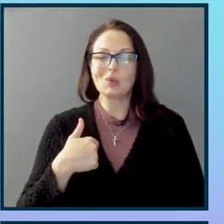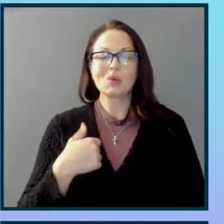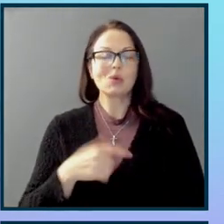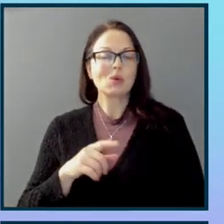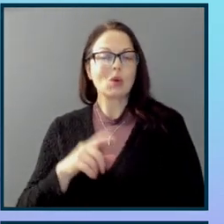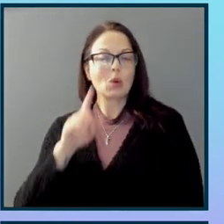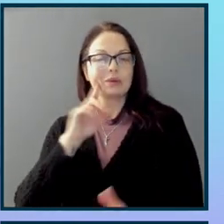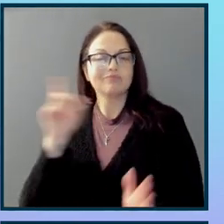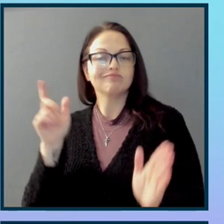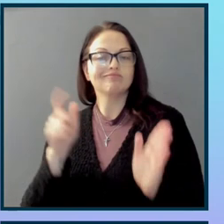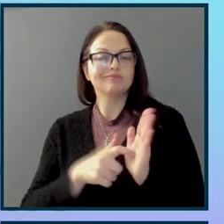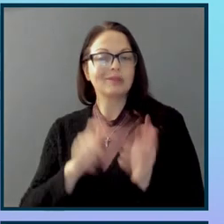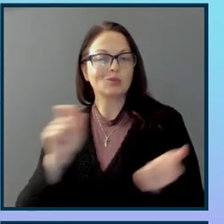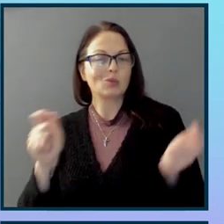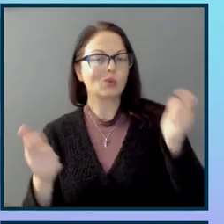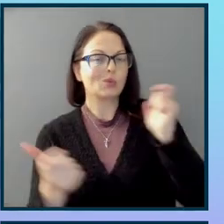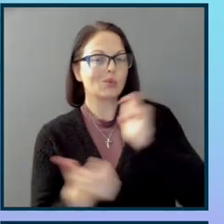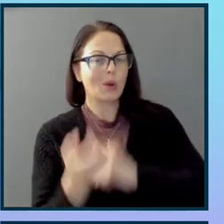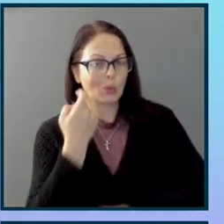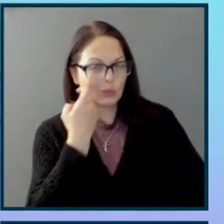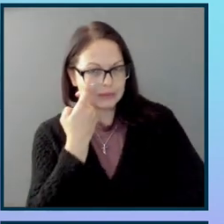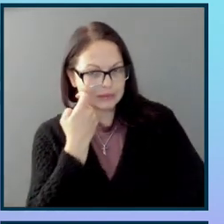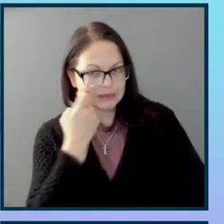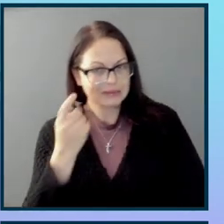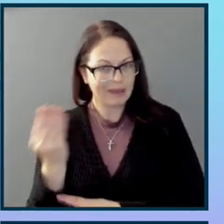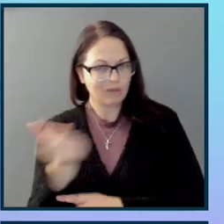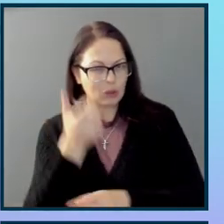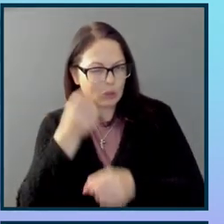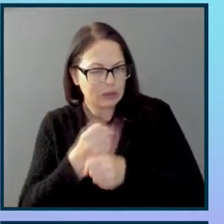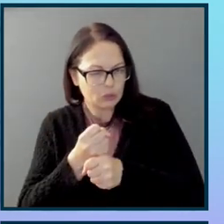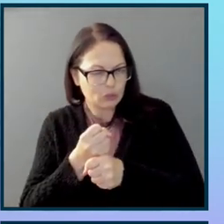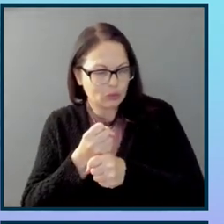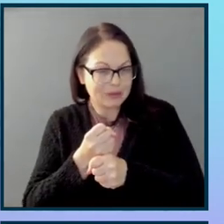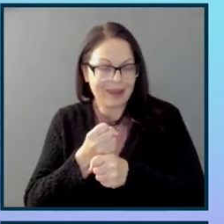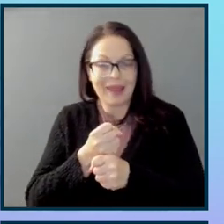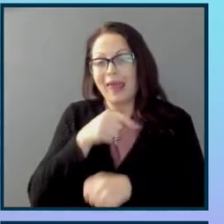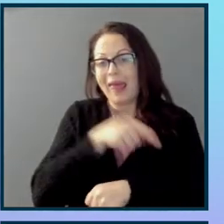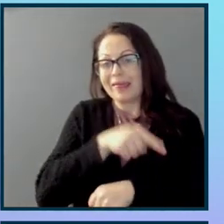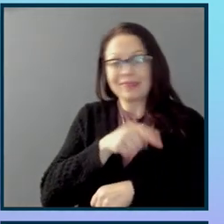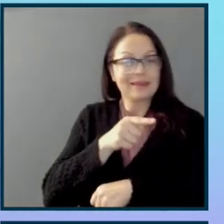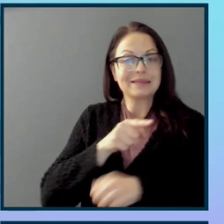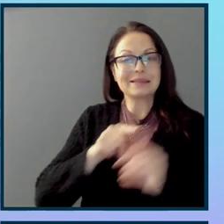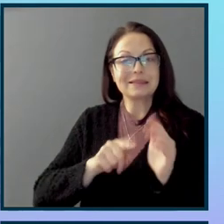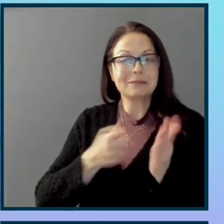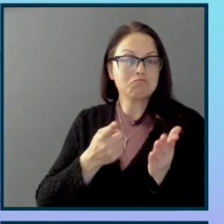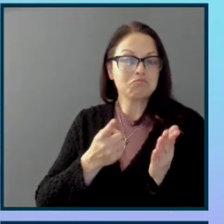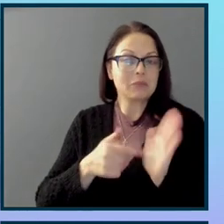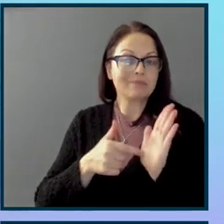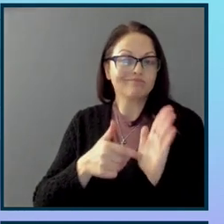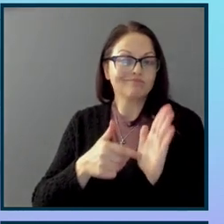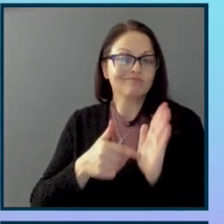over the last few years. A very quick tour through the last 50 years. In